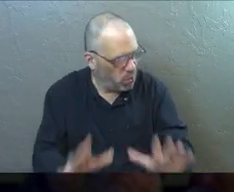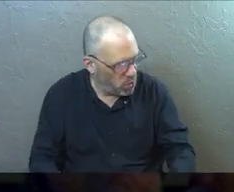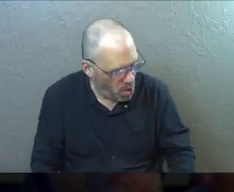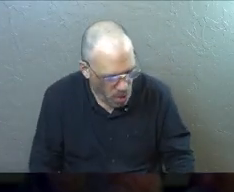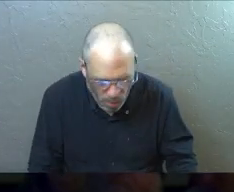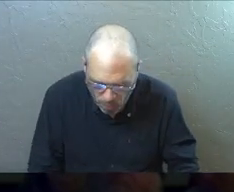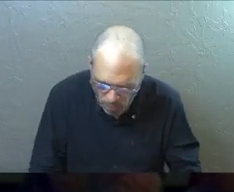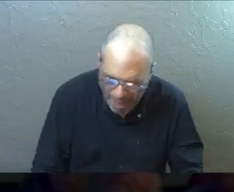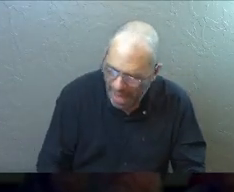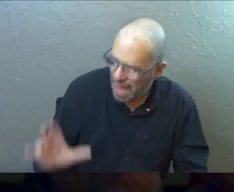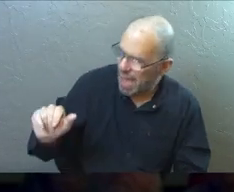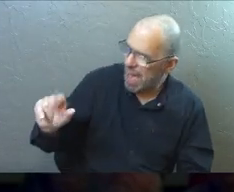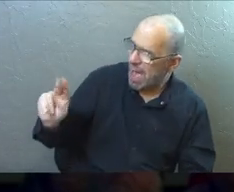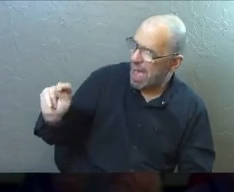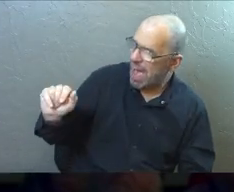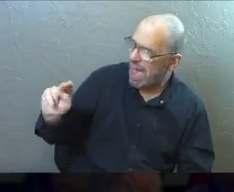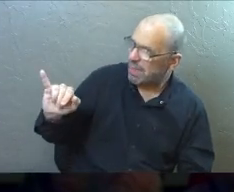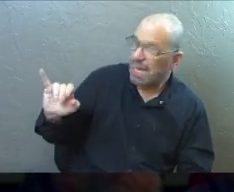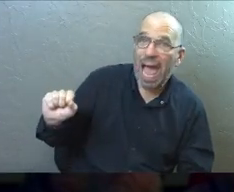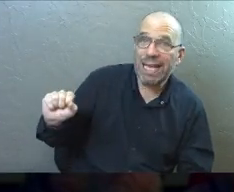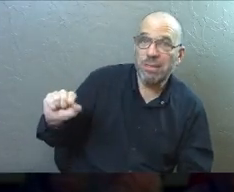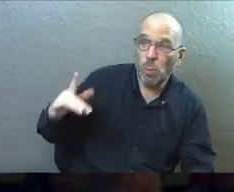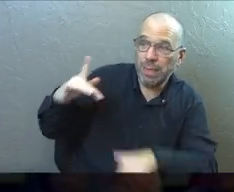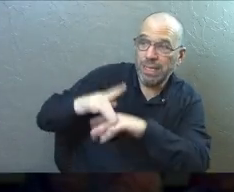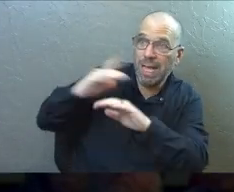big statement. I believe Ananias thanked him.